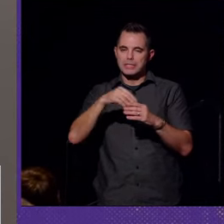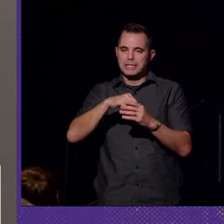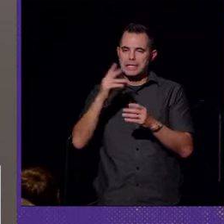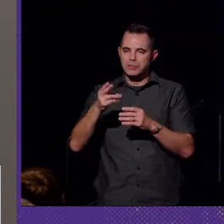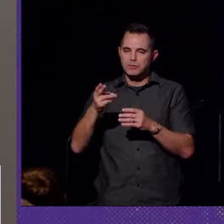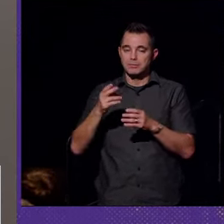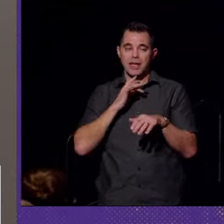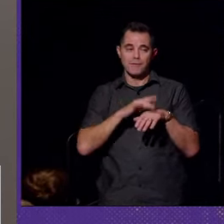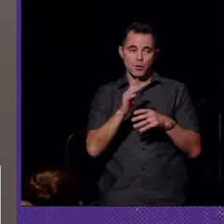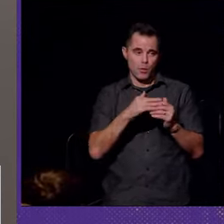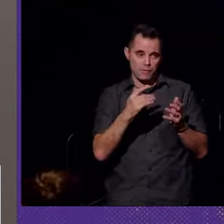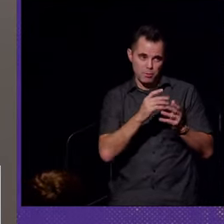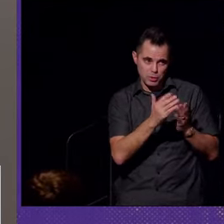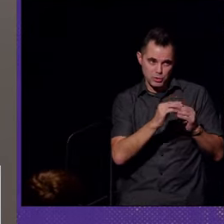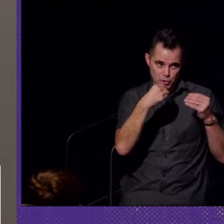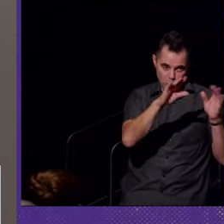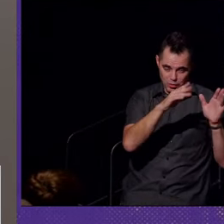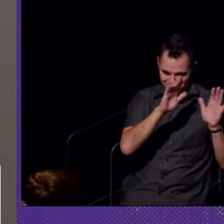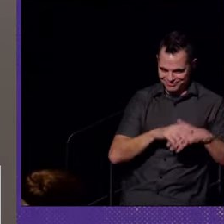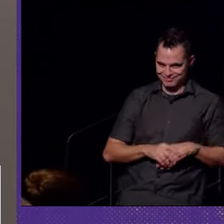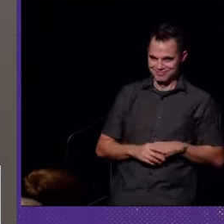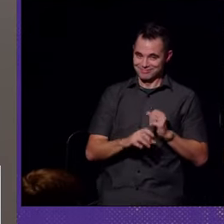Available wherever books are sold.